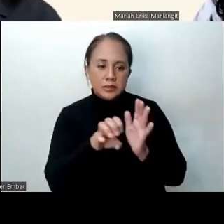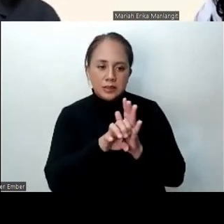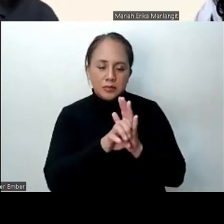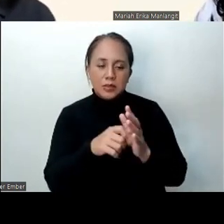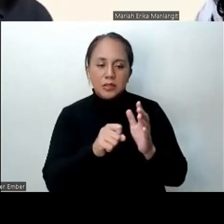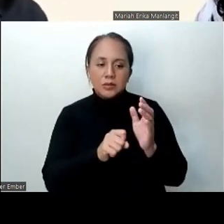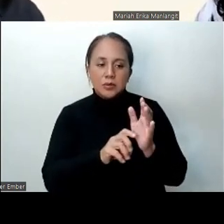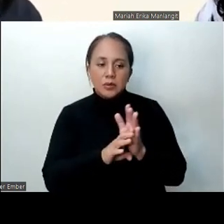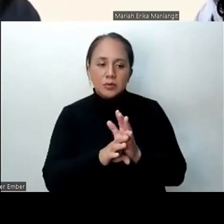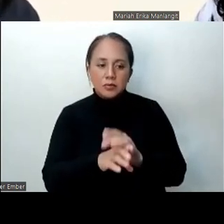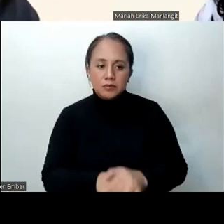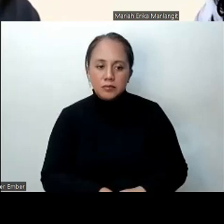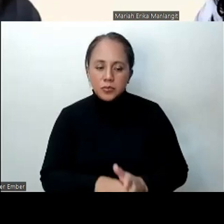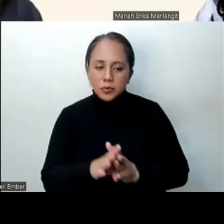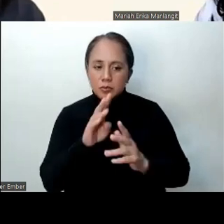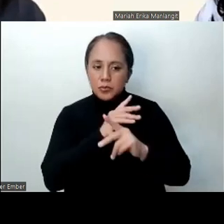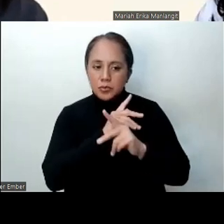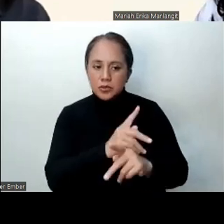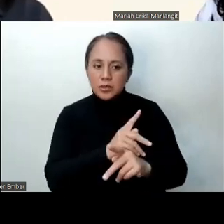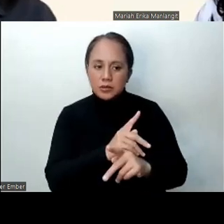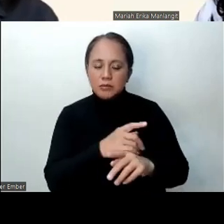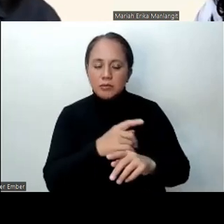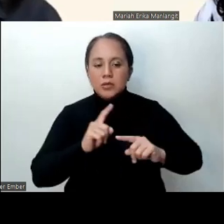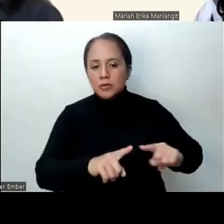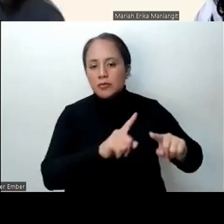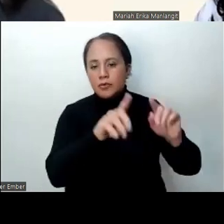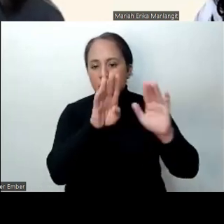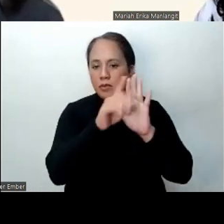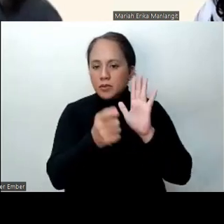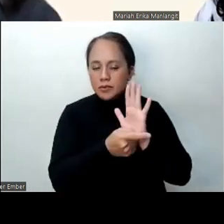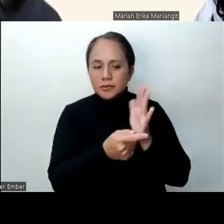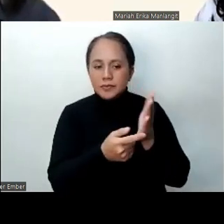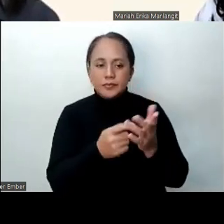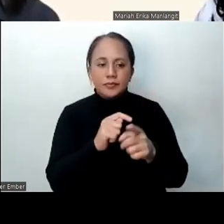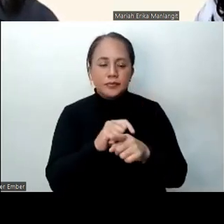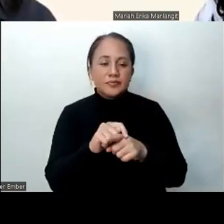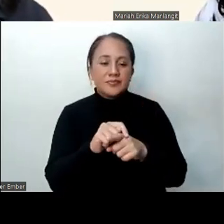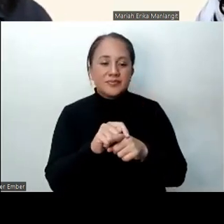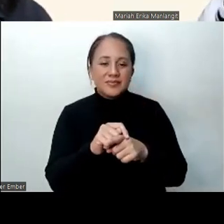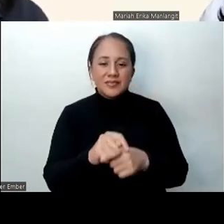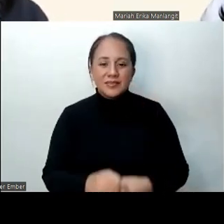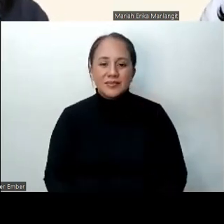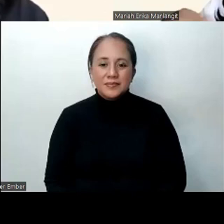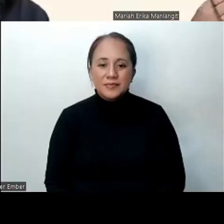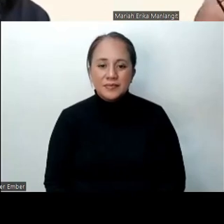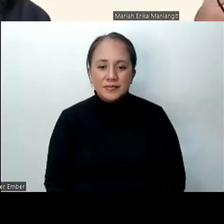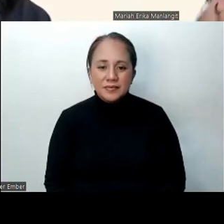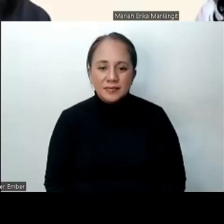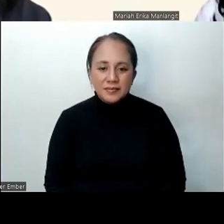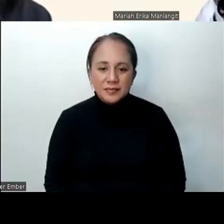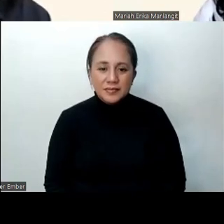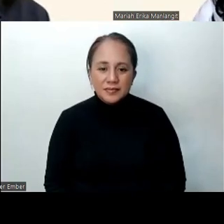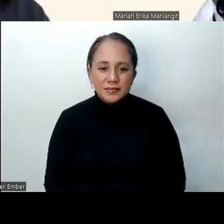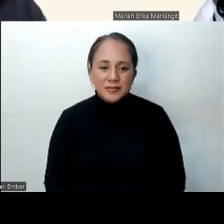development reflect students from diverse backgrounds? Yeah, maybe Trin can answer that. From the first to the